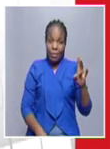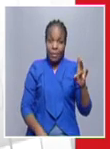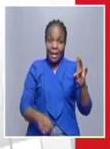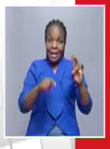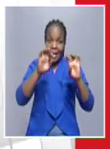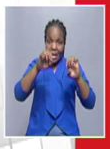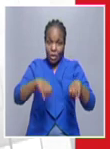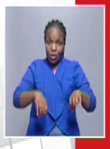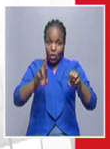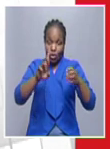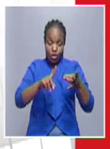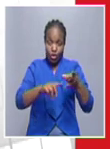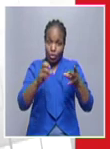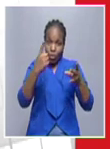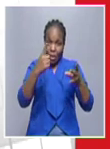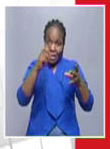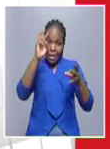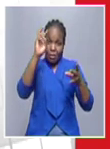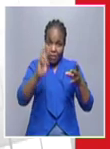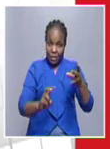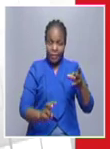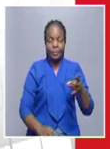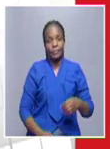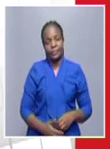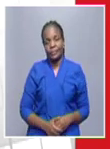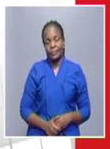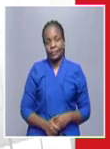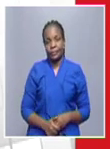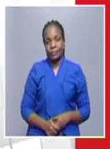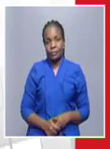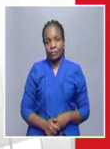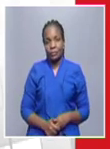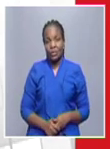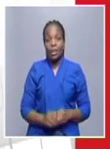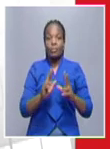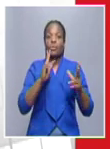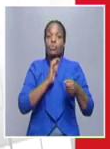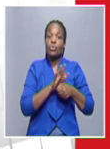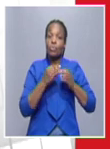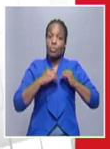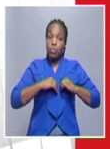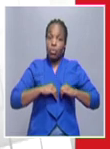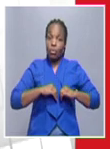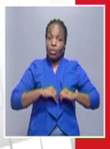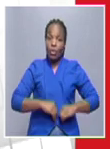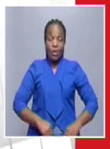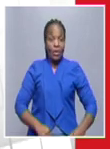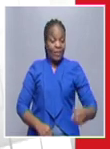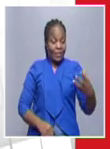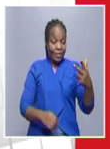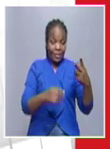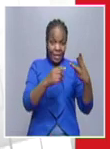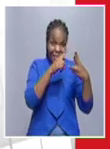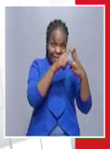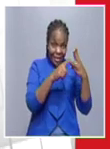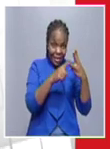erongo one case at valvis bay among the confirmed cases three are lenas and